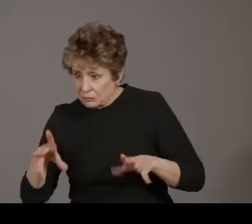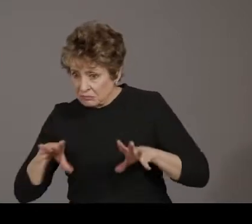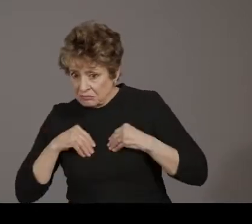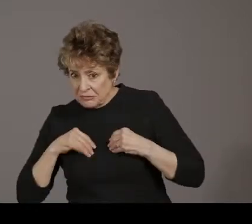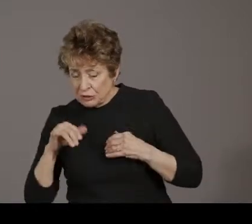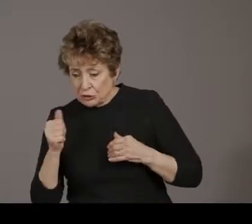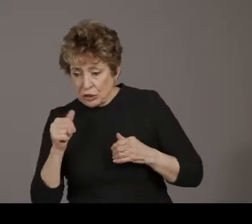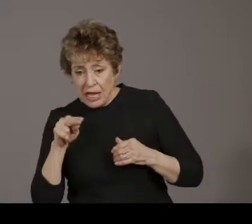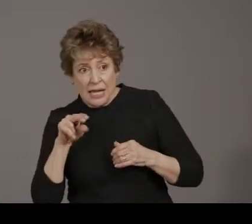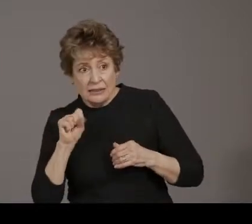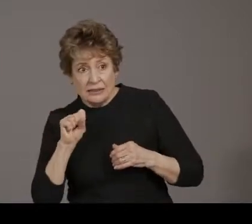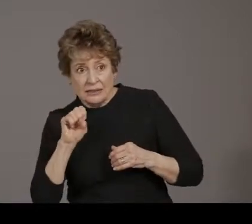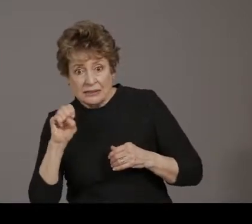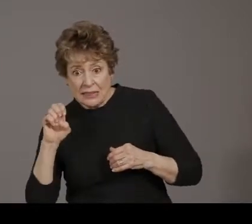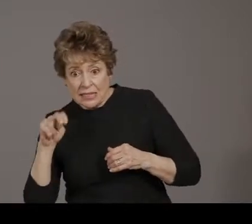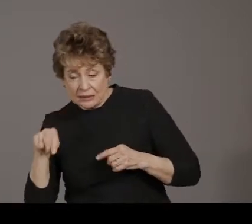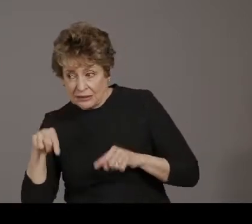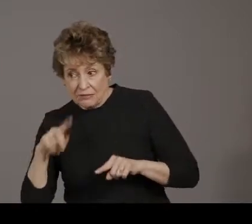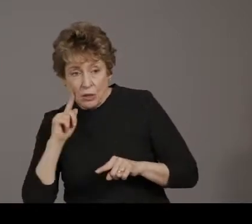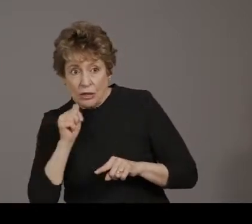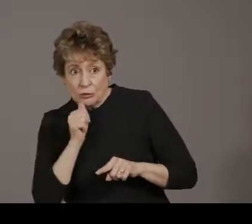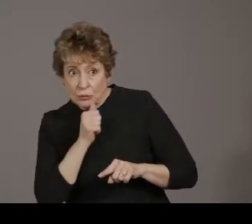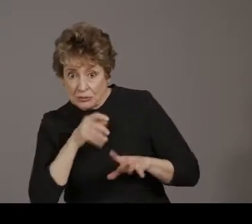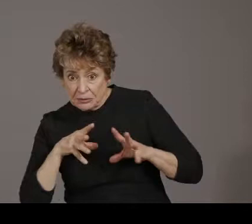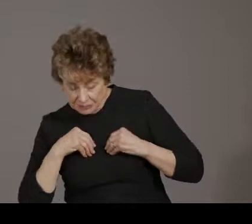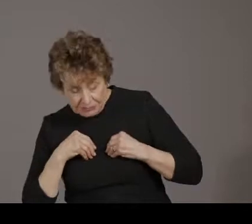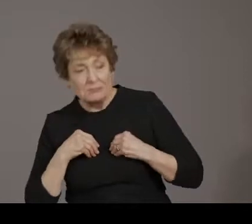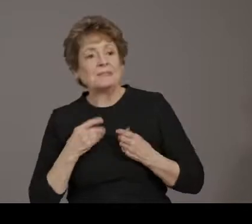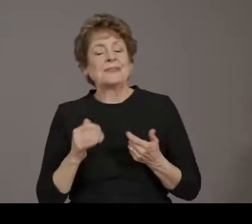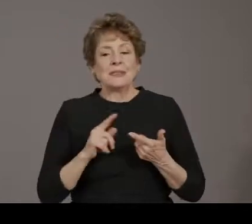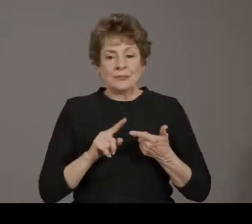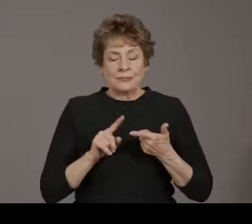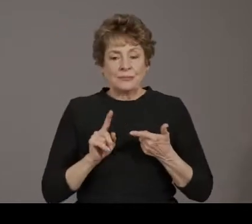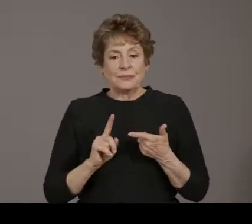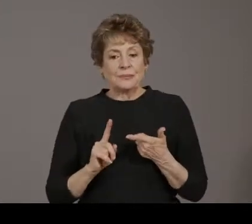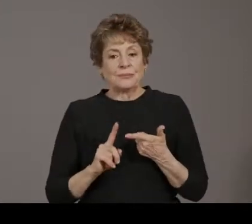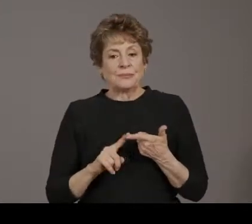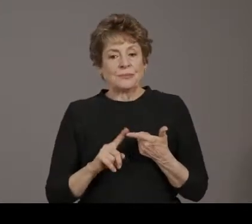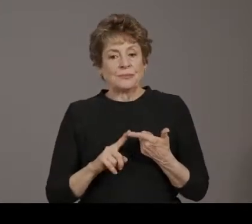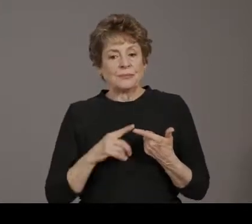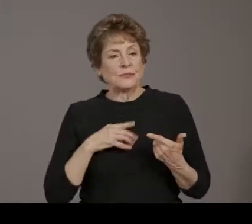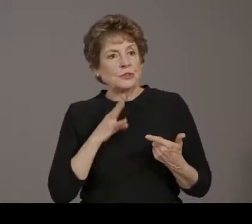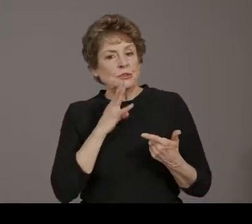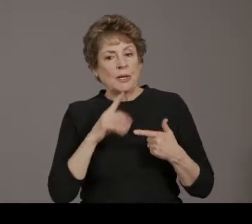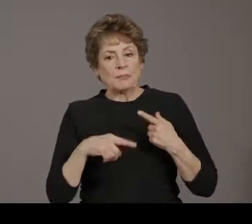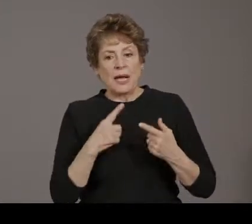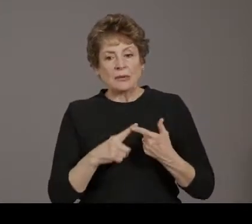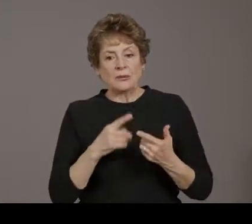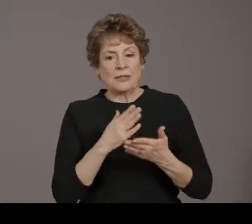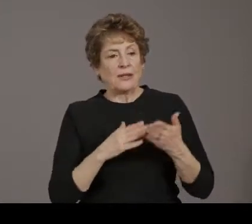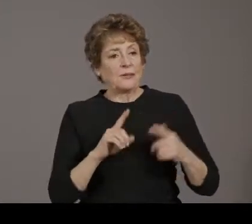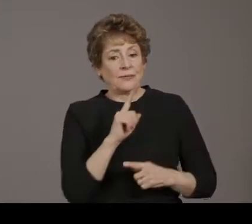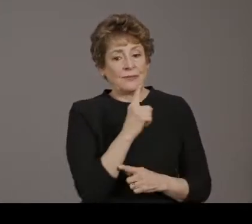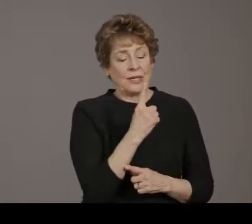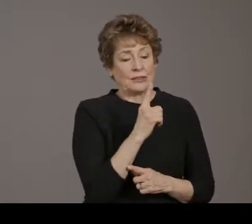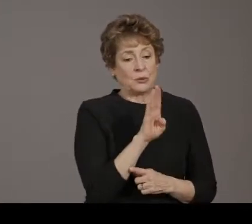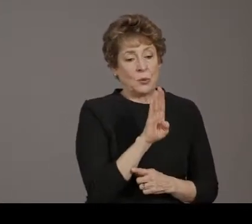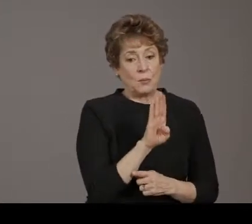approved and the ASIP recommendations are formalized. We also talked about expansion of phase 1b at this